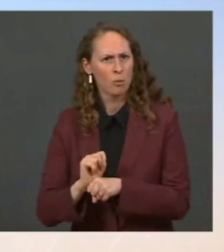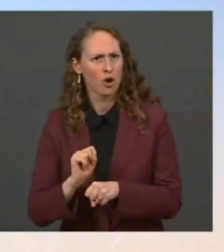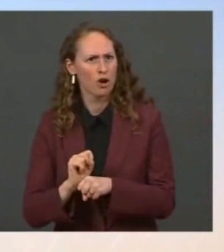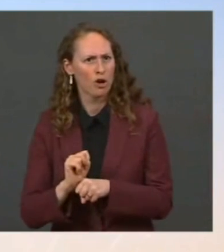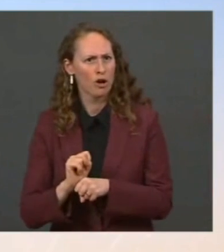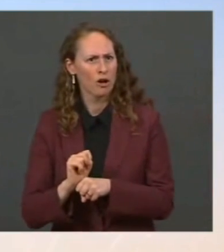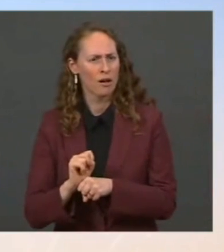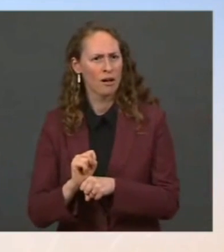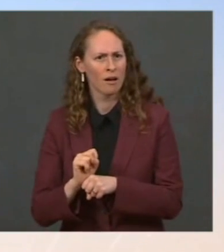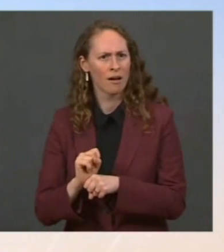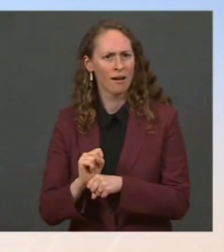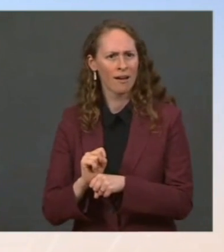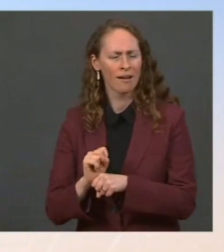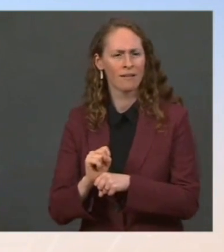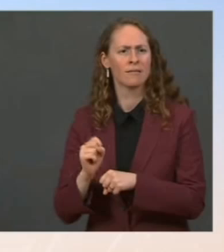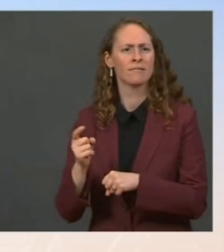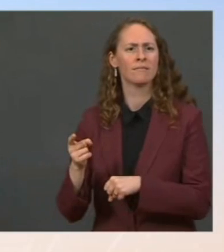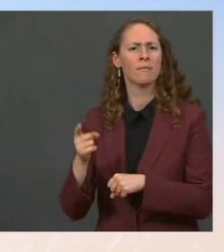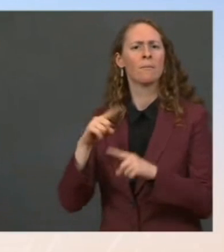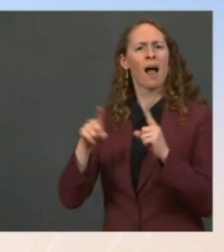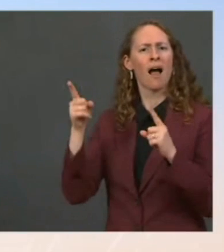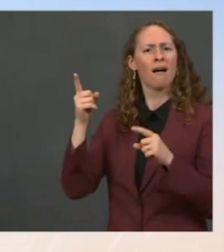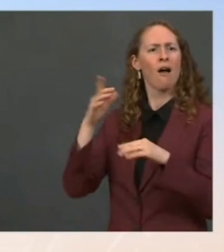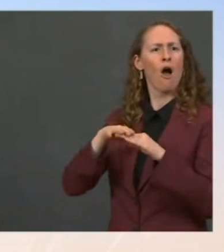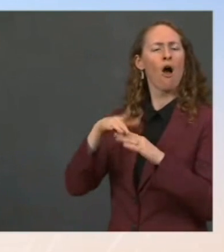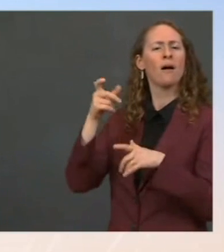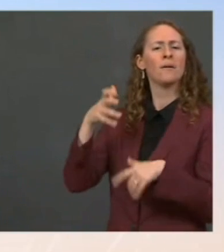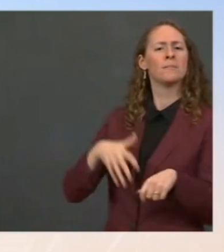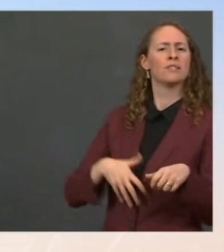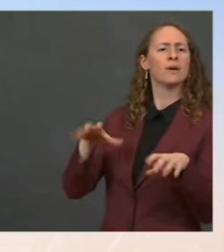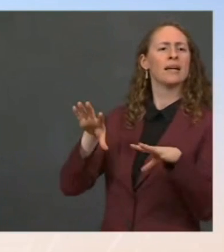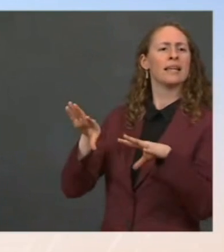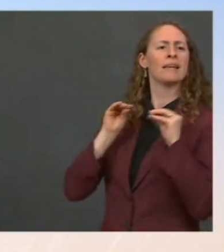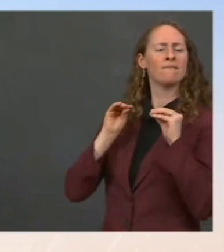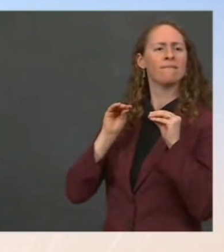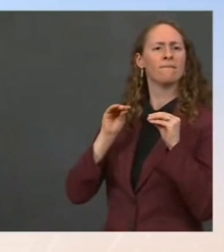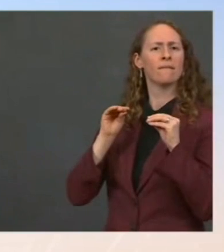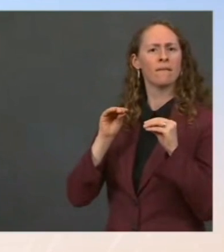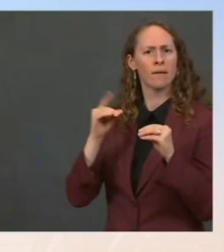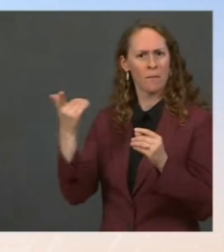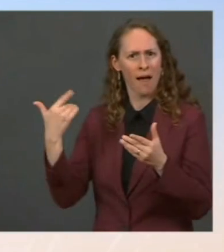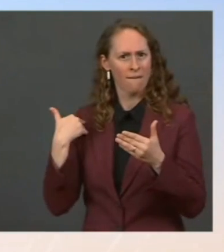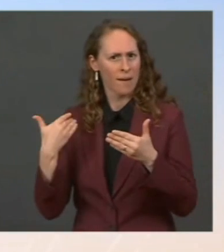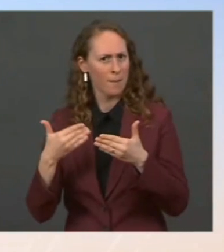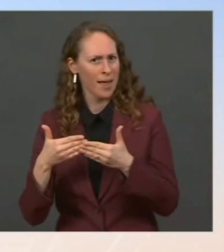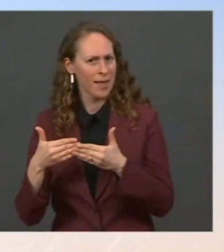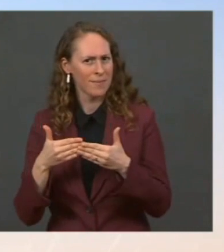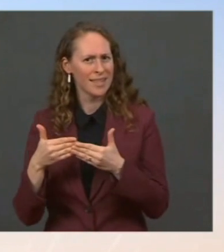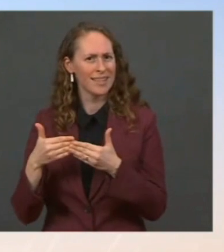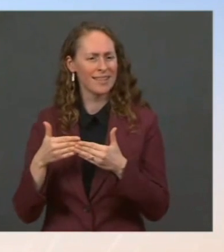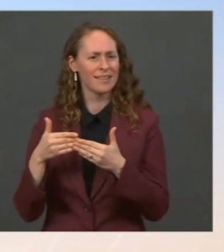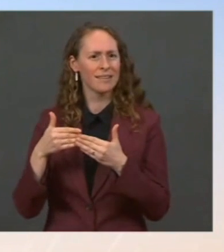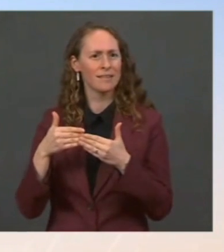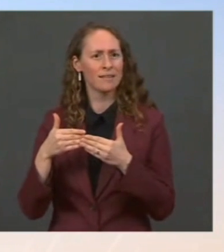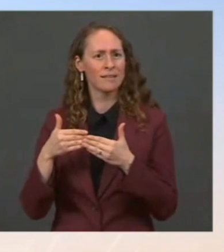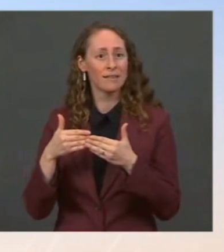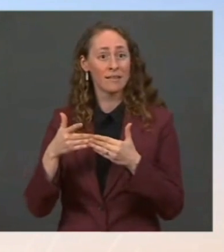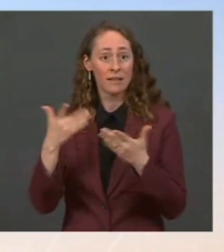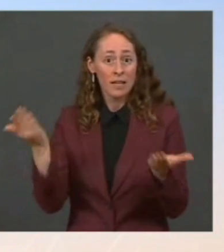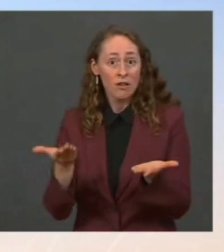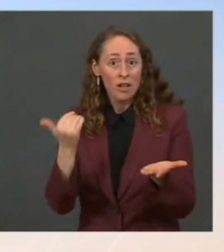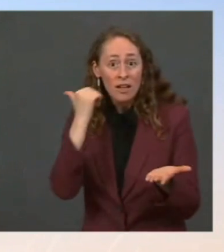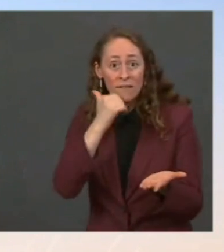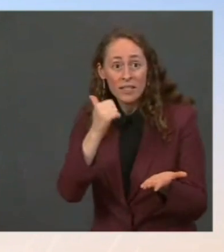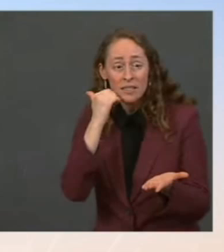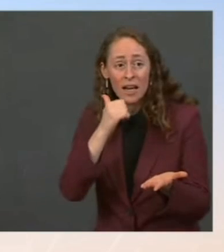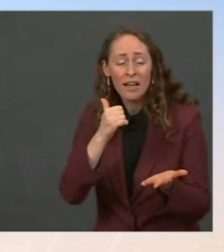I was on a conference call with him this morning. He's in the department now, every day. Listen, Emerald, I think